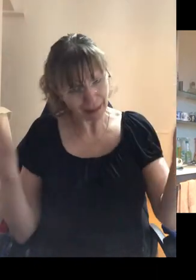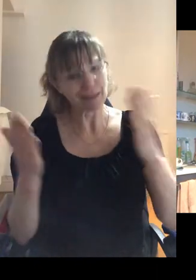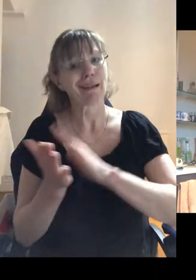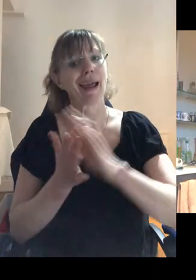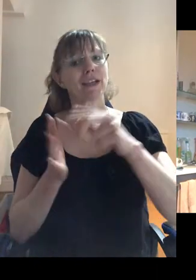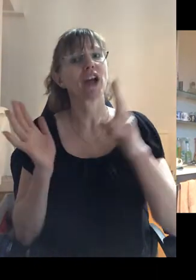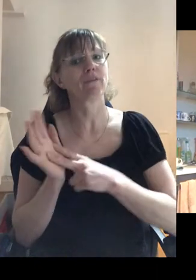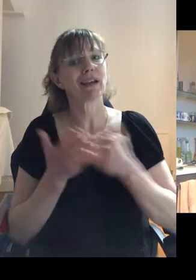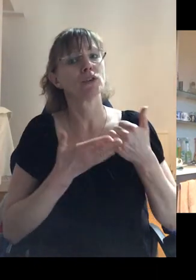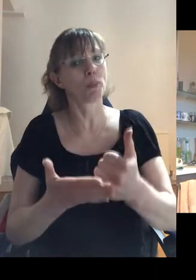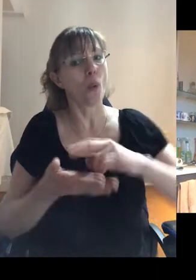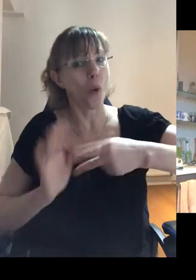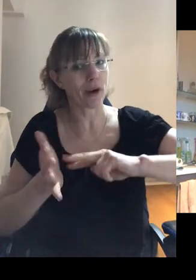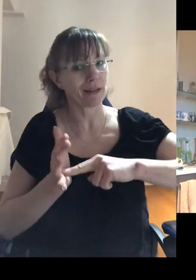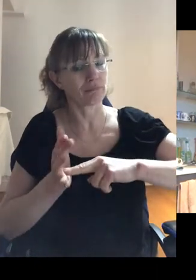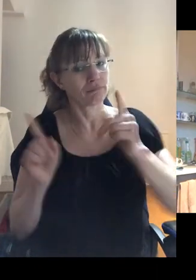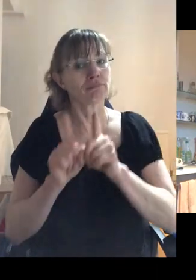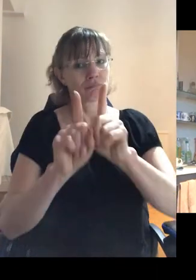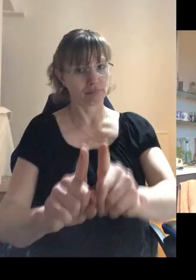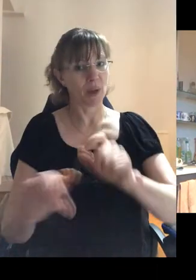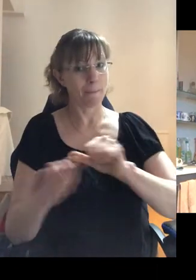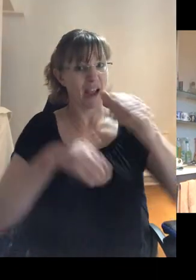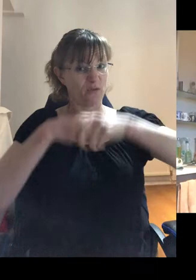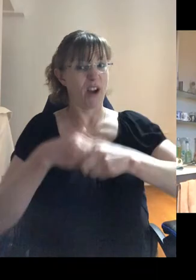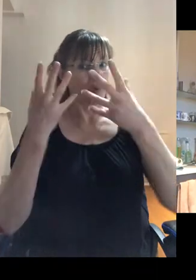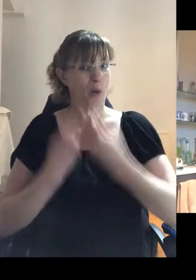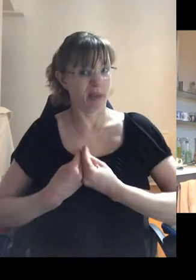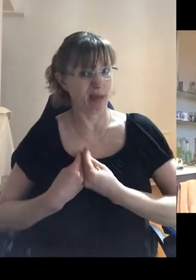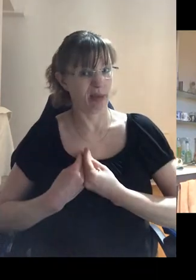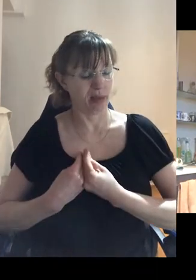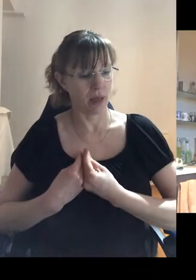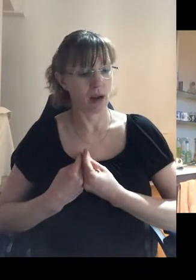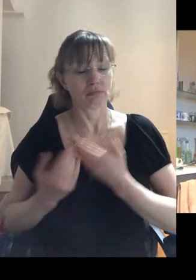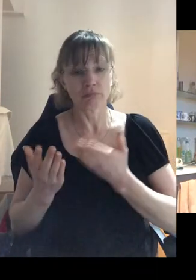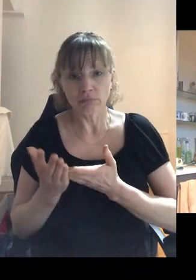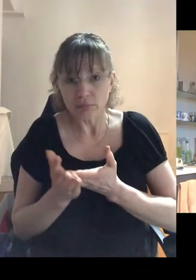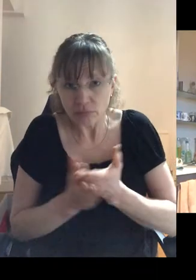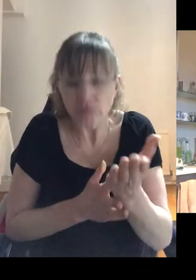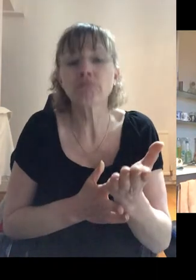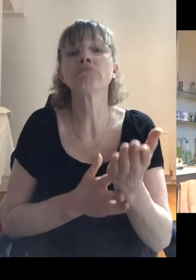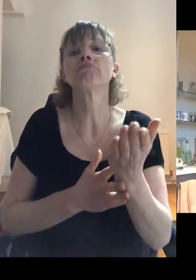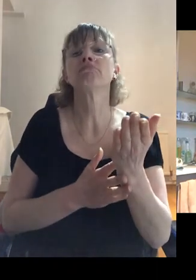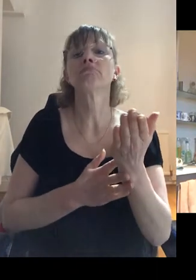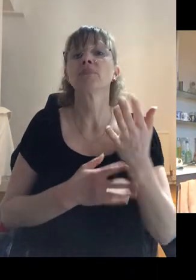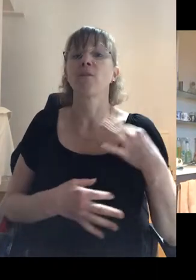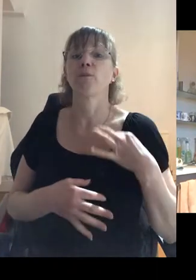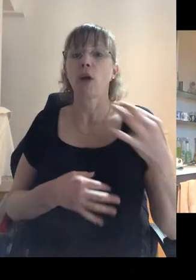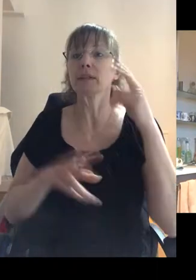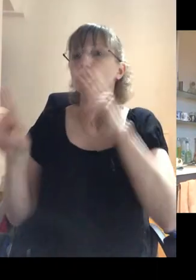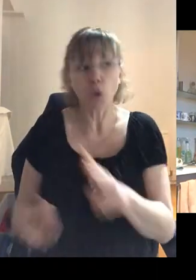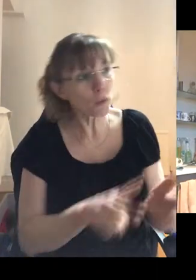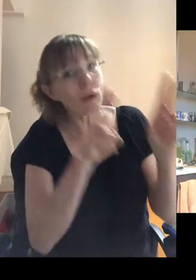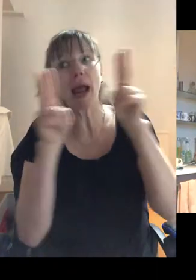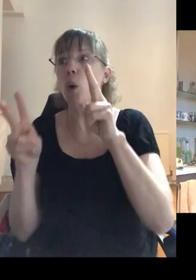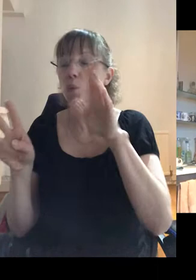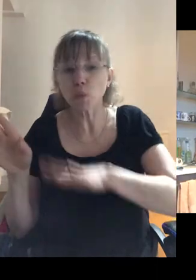support organization. And I went with my best friend and we went through the doors and we were in, they had a volunteer to show you around the